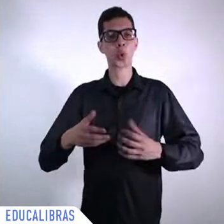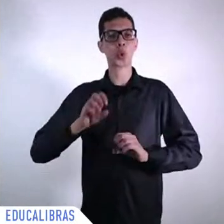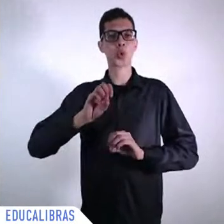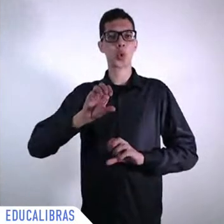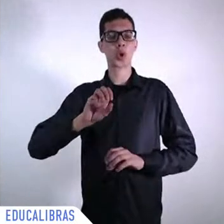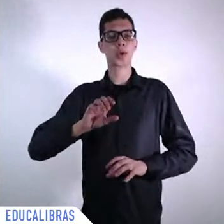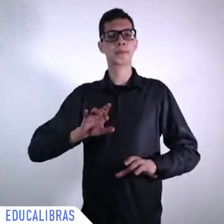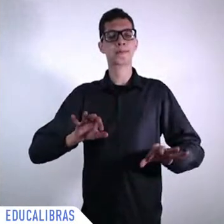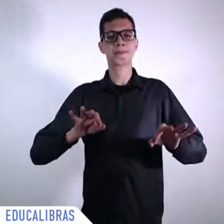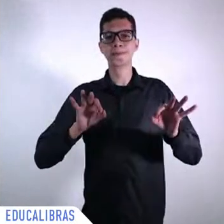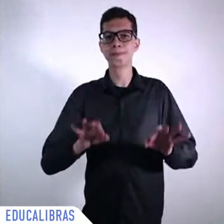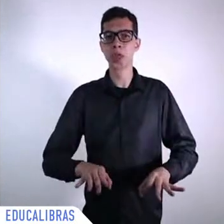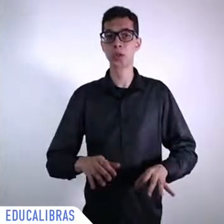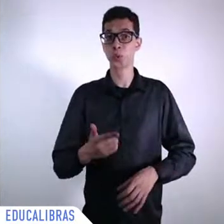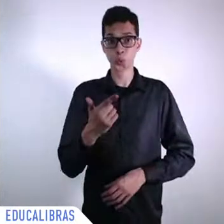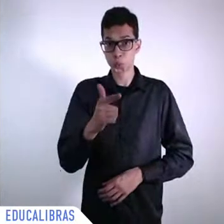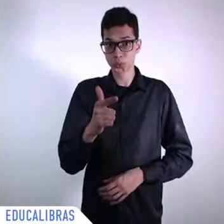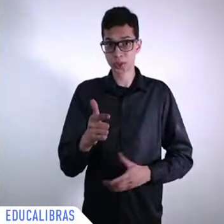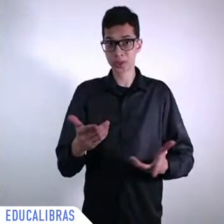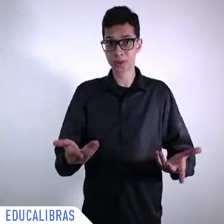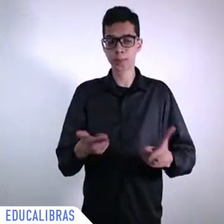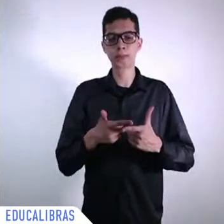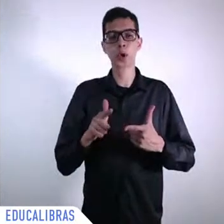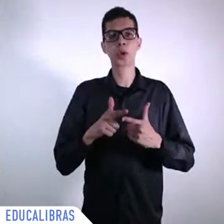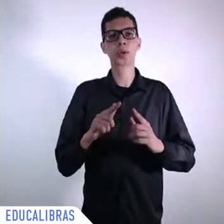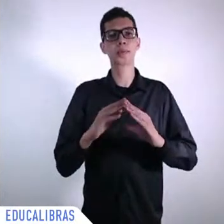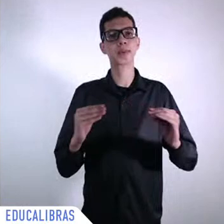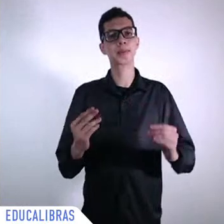thank you thank you Irina Simone